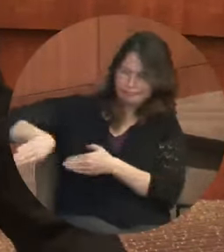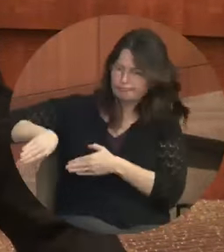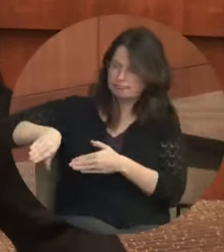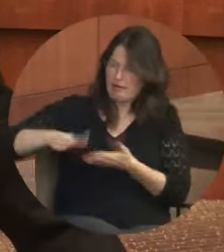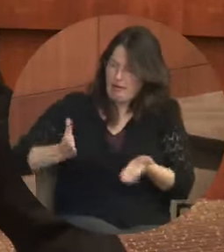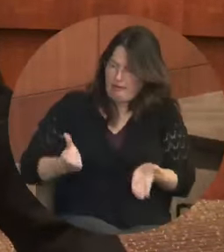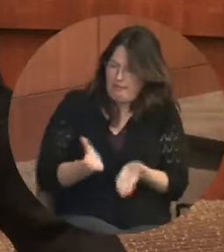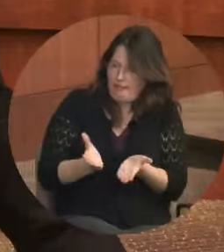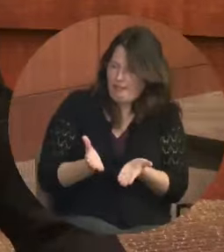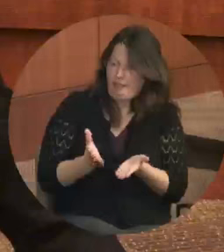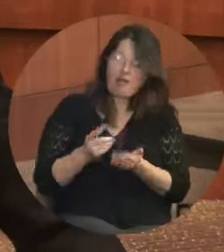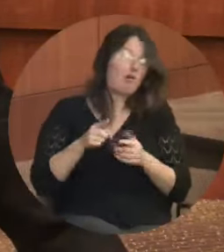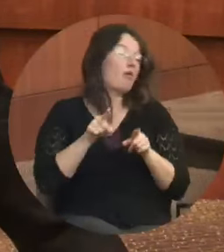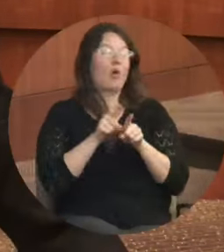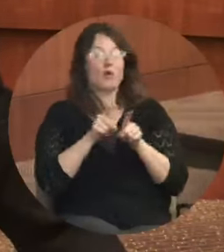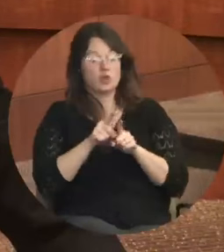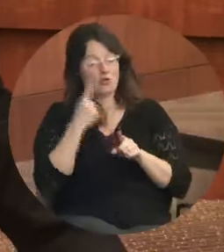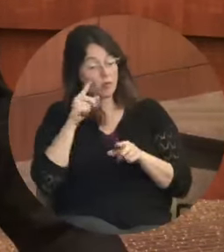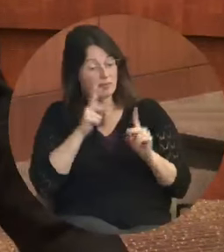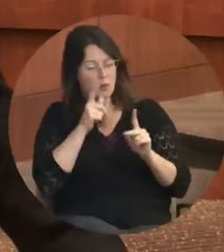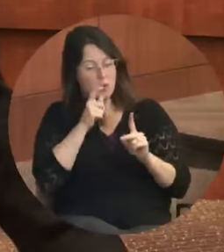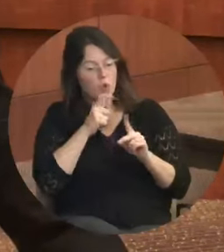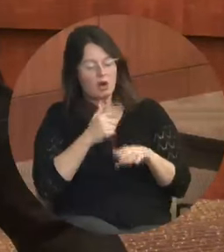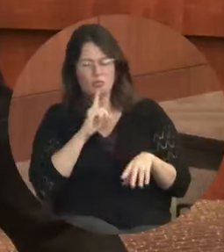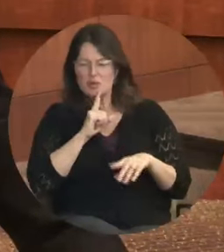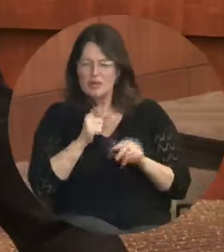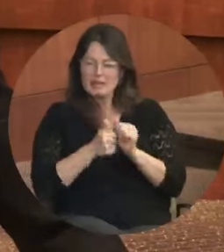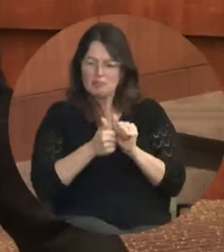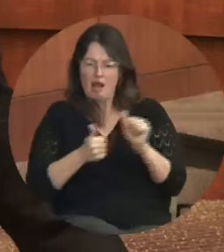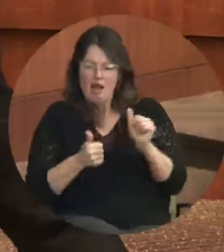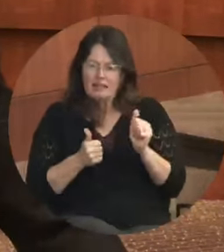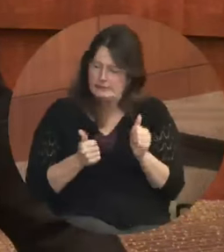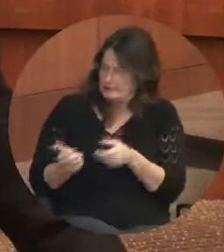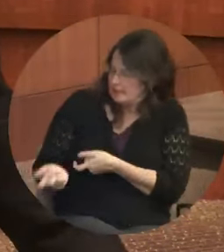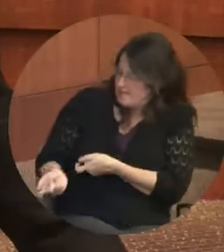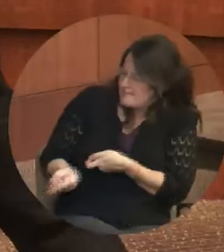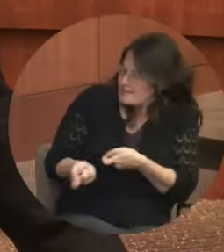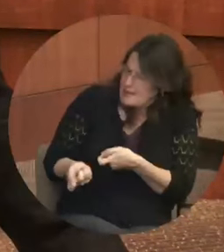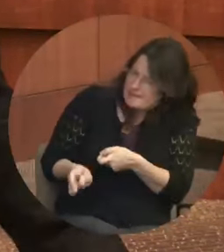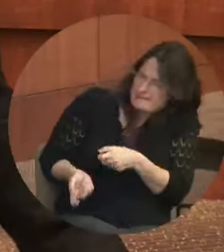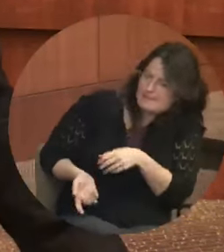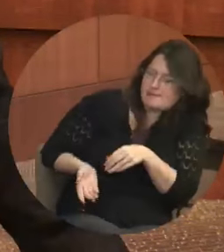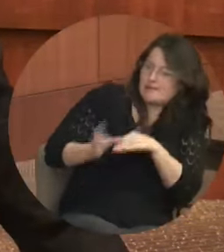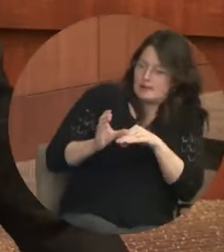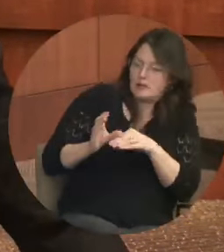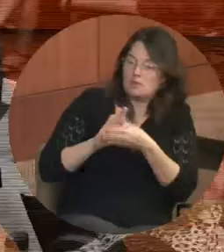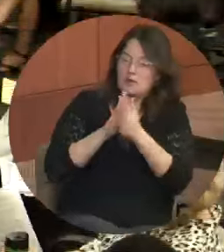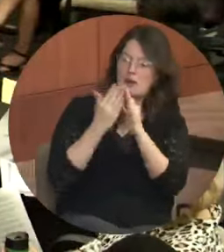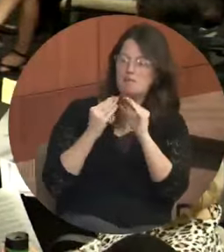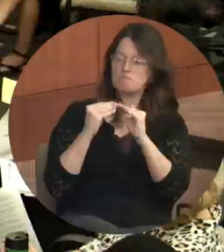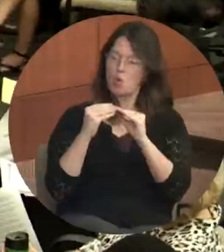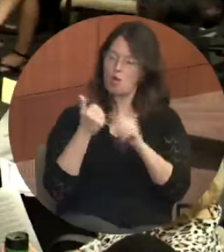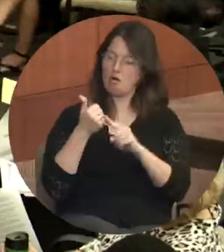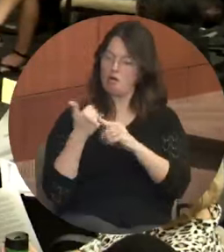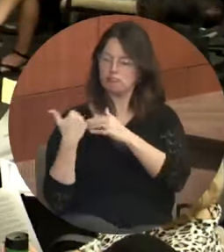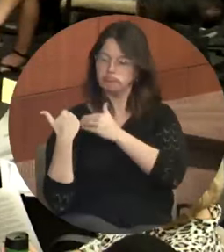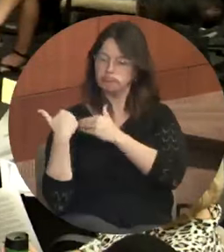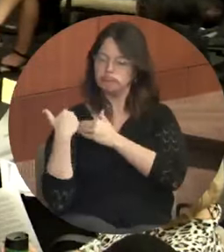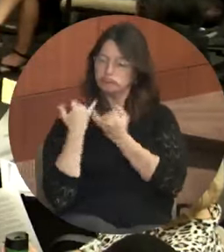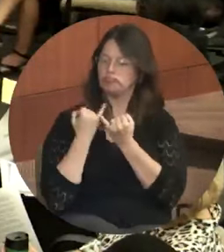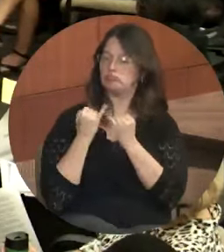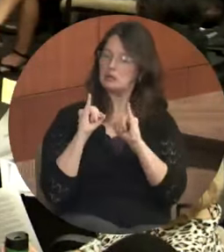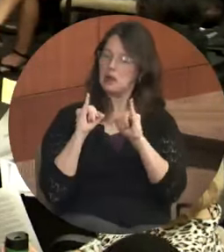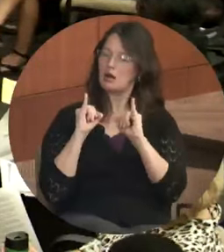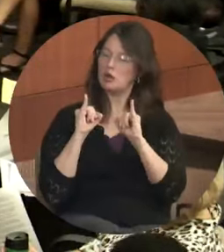provide opportunities to those who need the most help to develop personal responsibility and improve their odds for success.